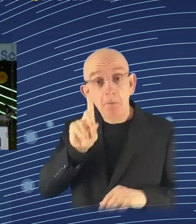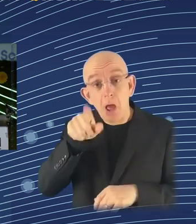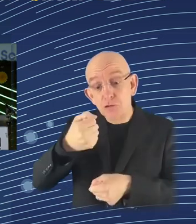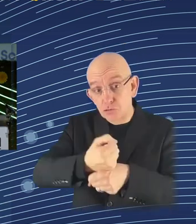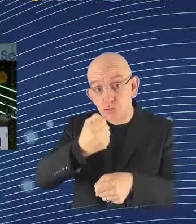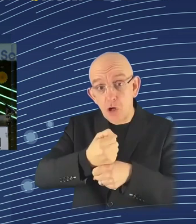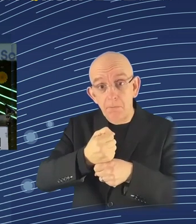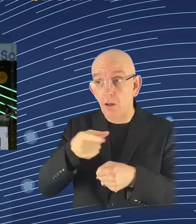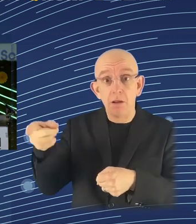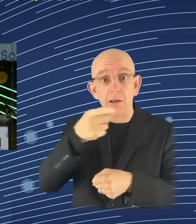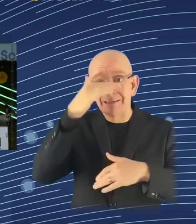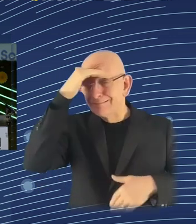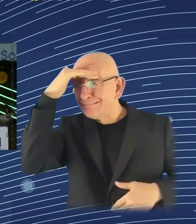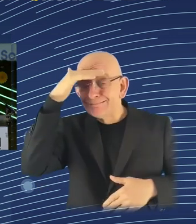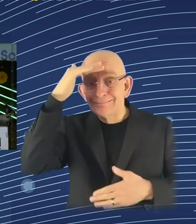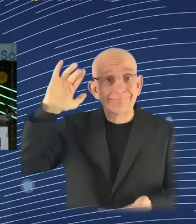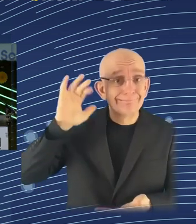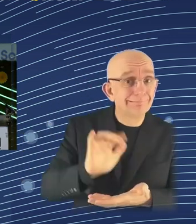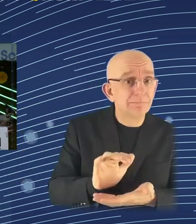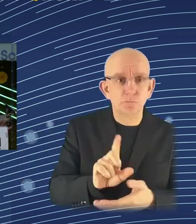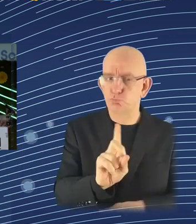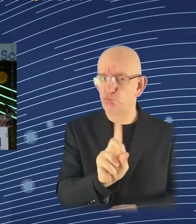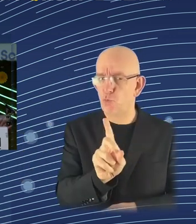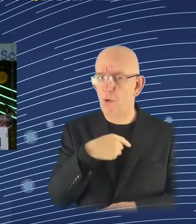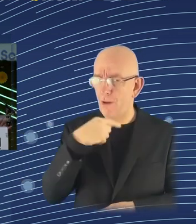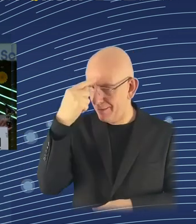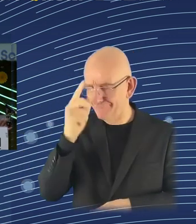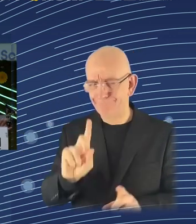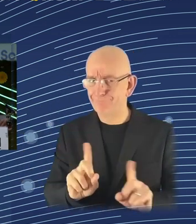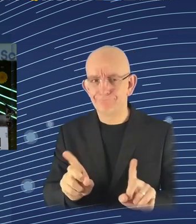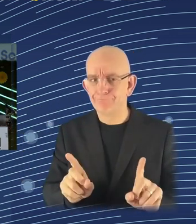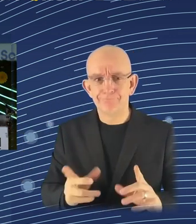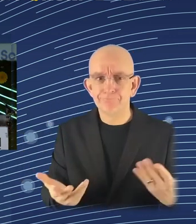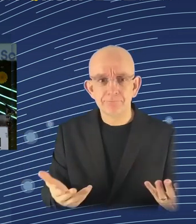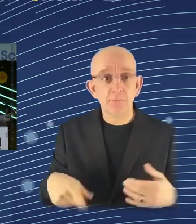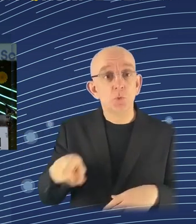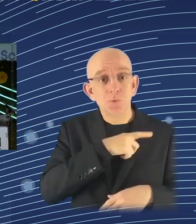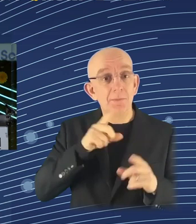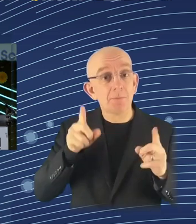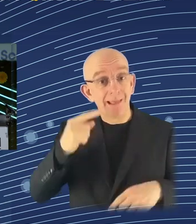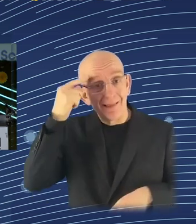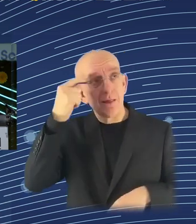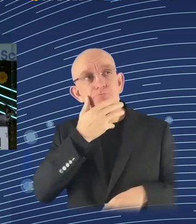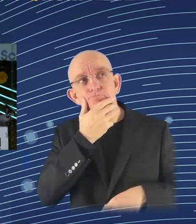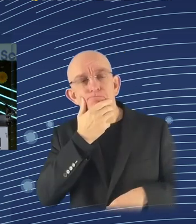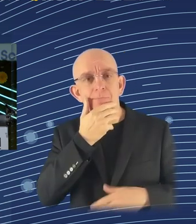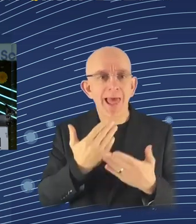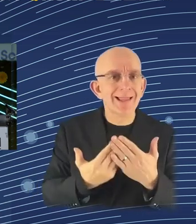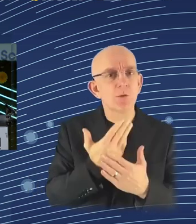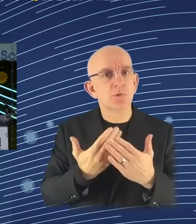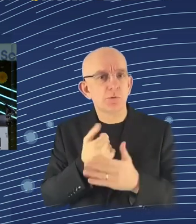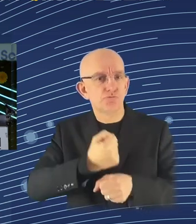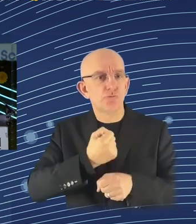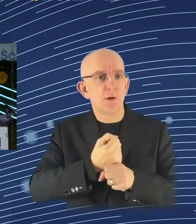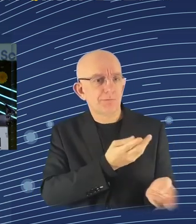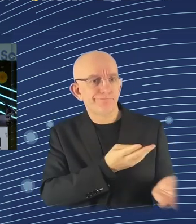invent them. What we should be asking at, what we should be asking is what skills are we